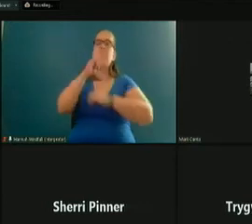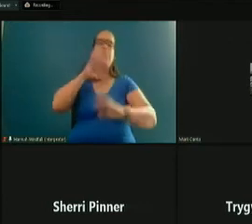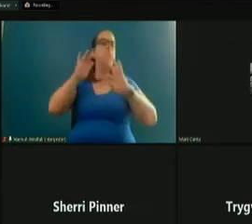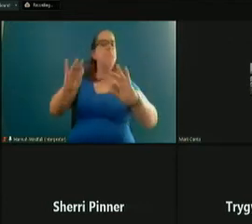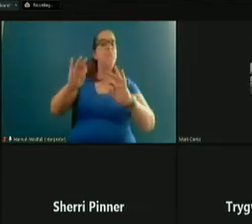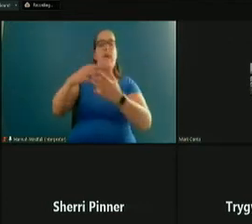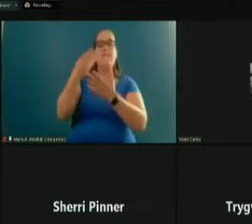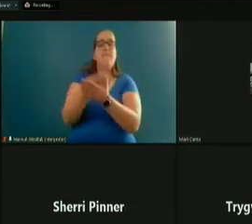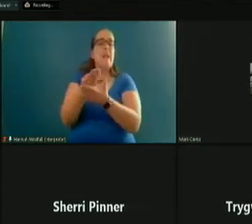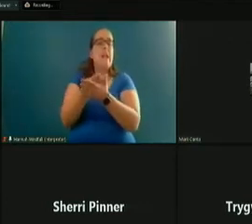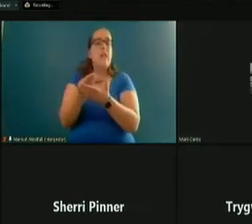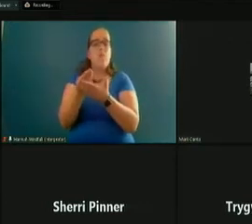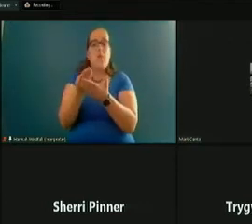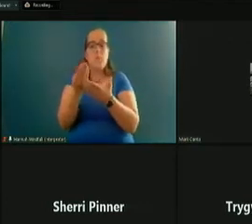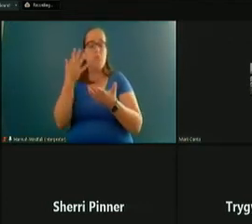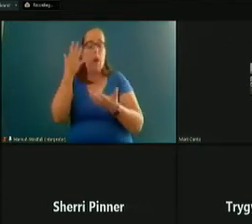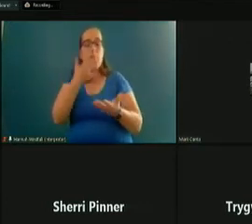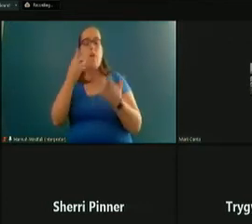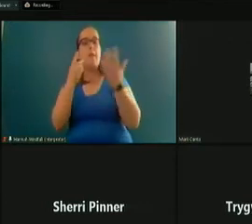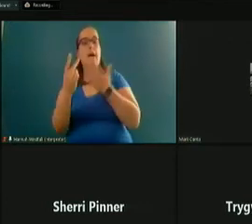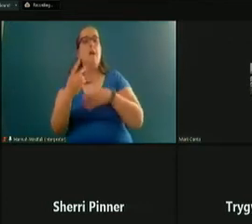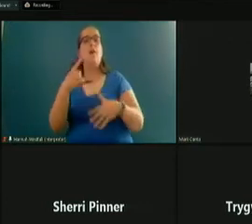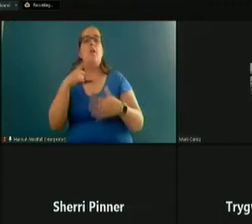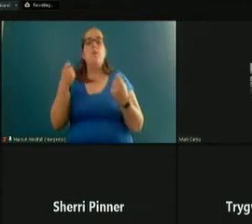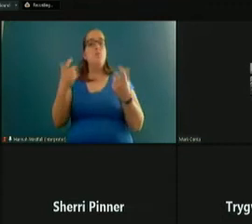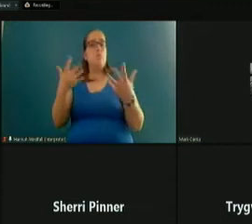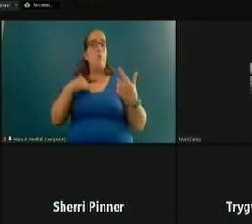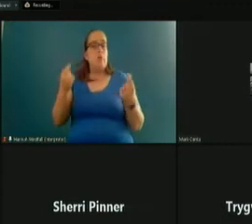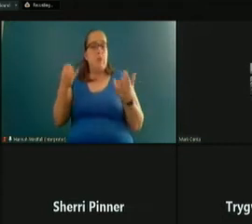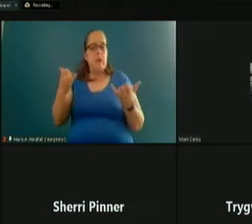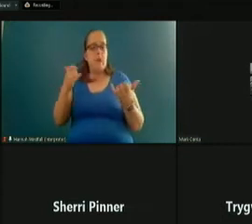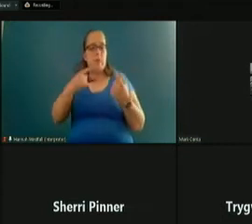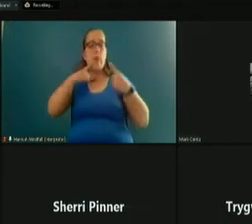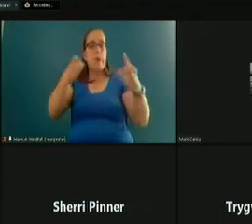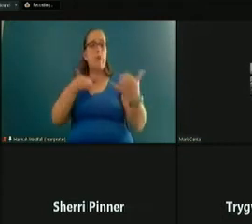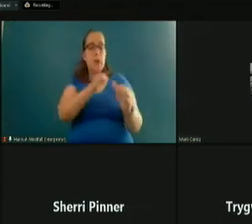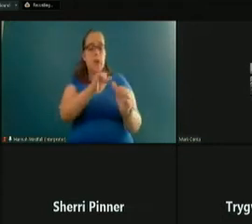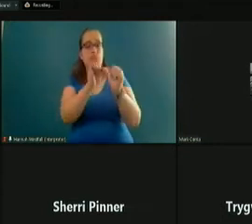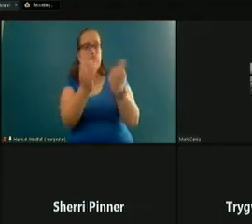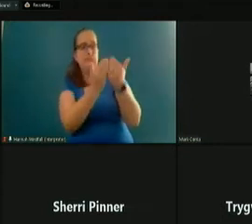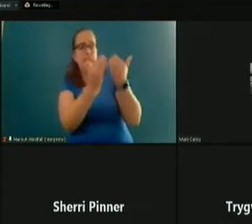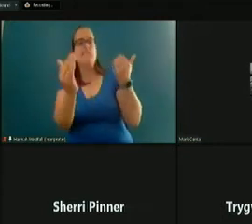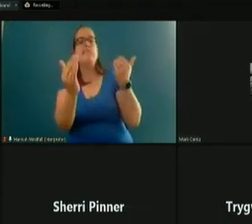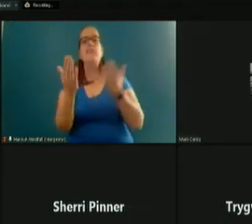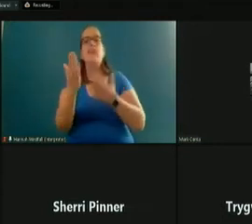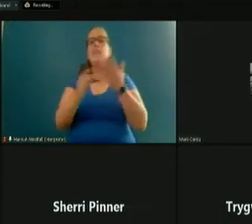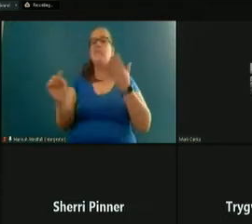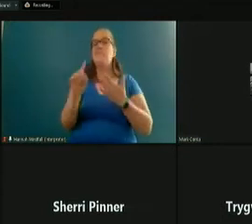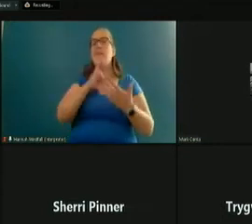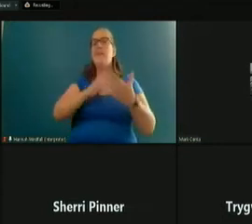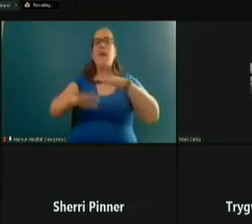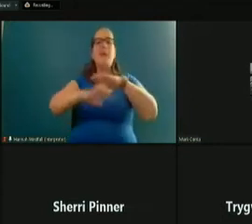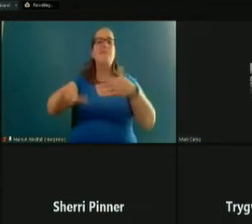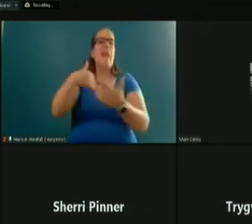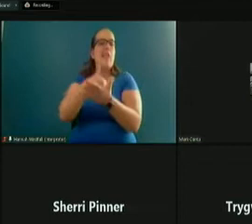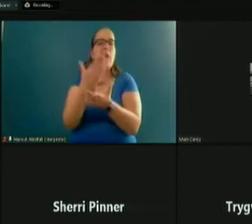there's a lot of what we're doing that is working now that we need to sustain going forward. And some of it is basic. The budget